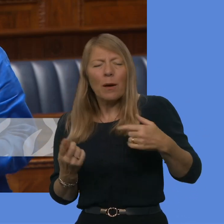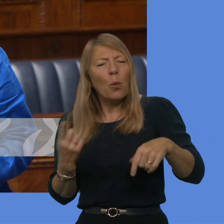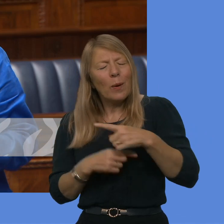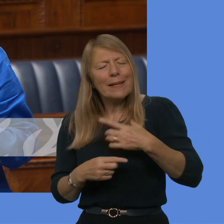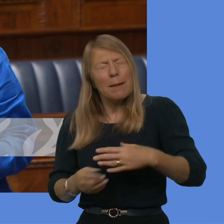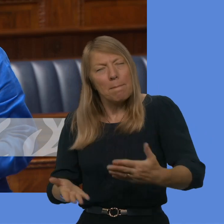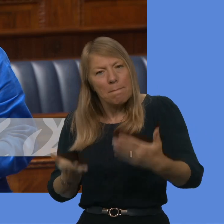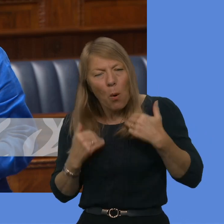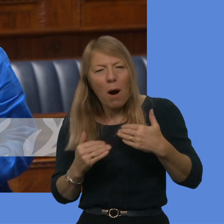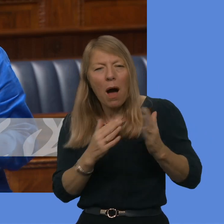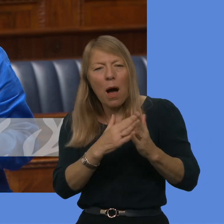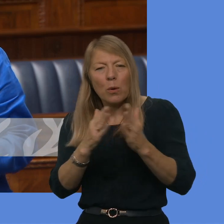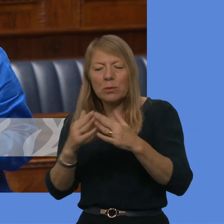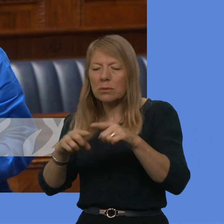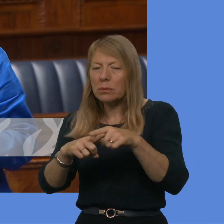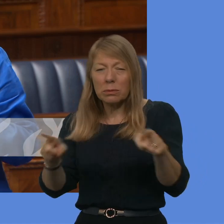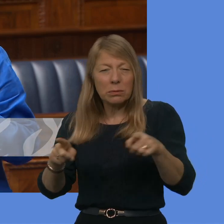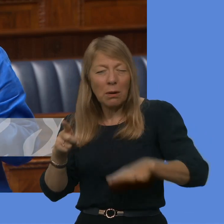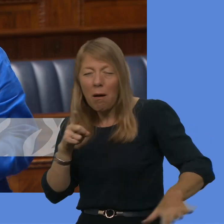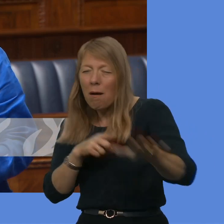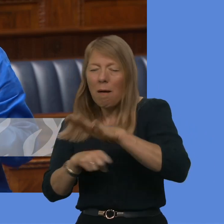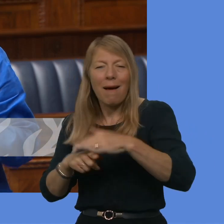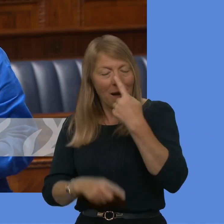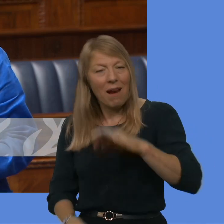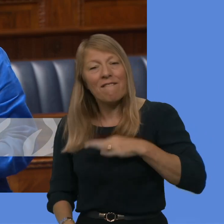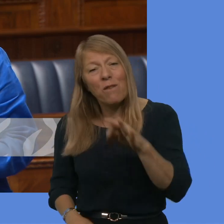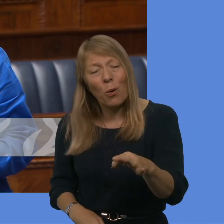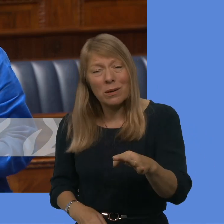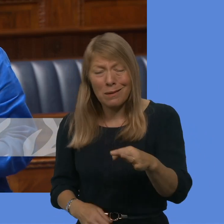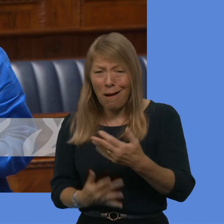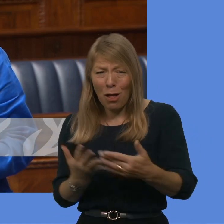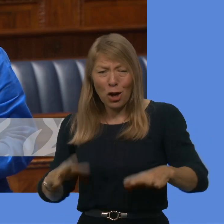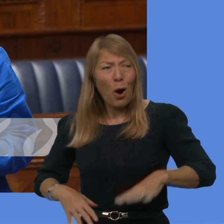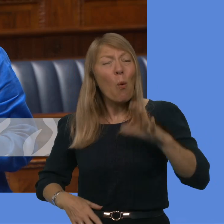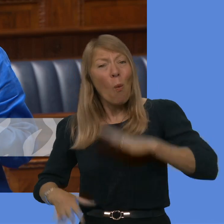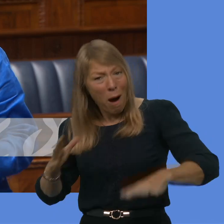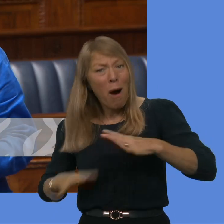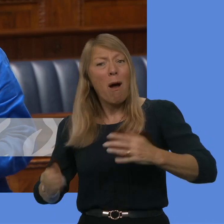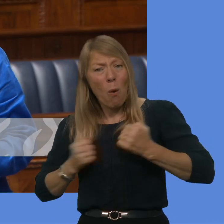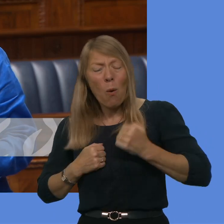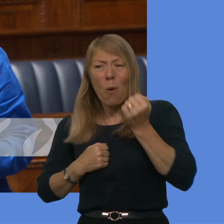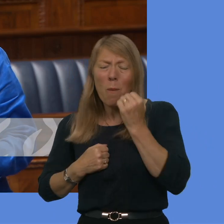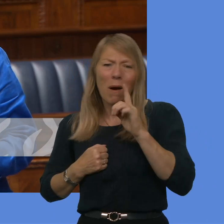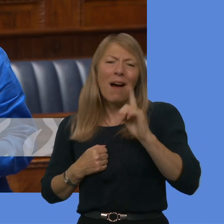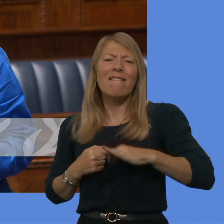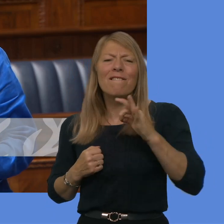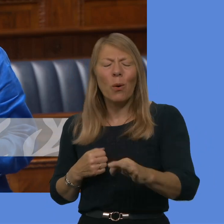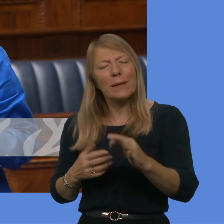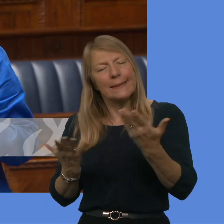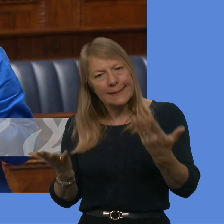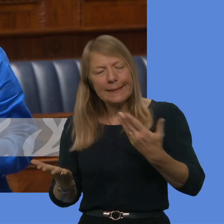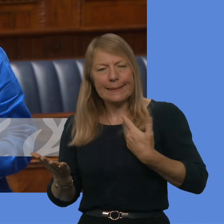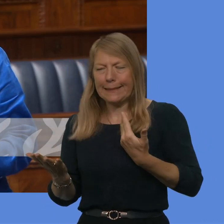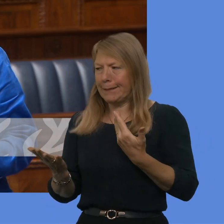families and people in Northern Ireland can get homes, can get onto the housing market. So look, we need to be taking action on this now.